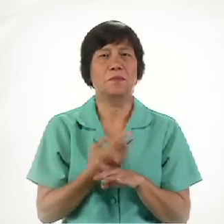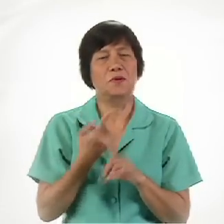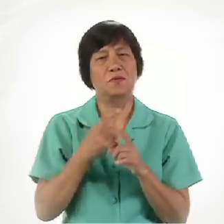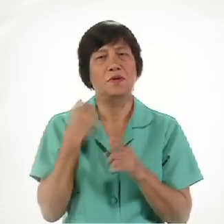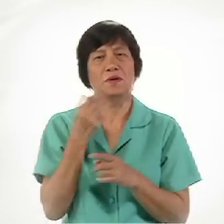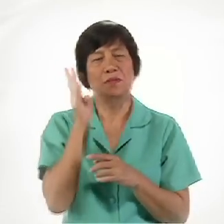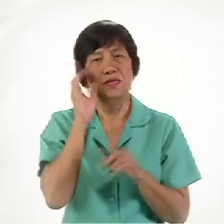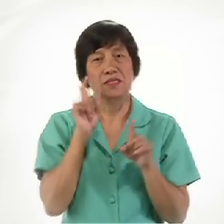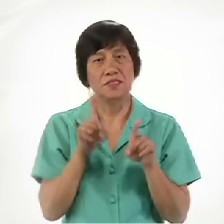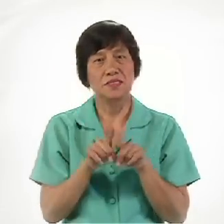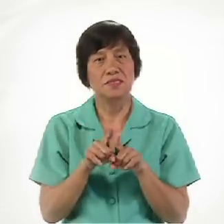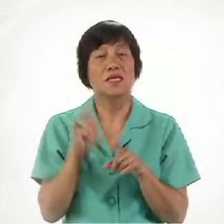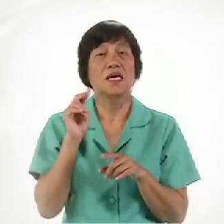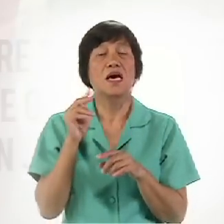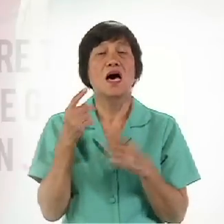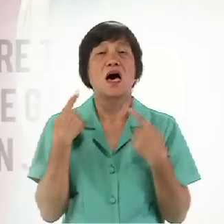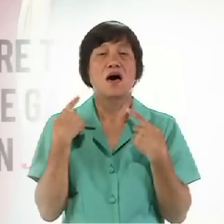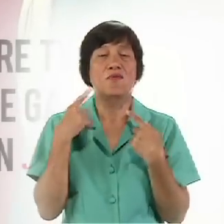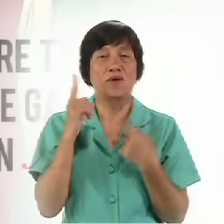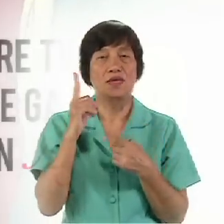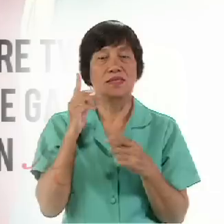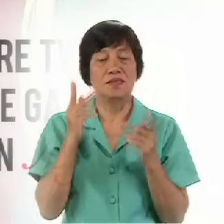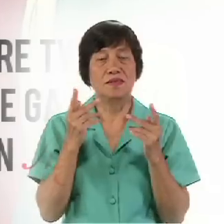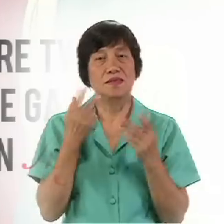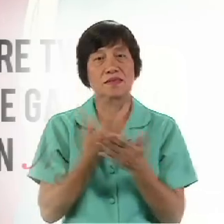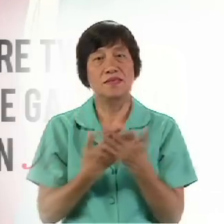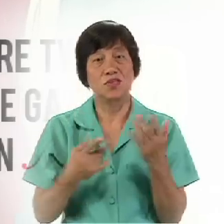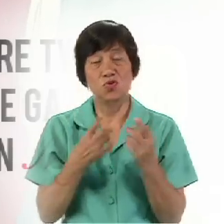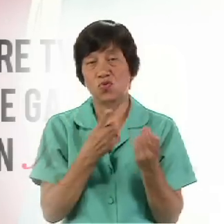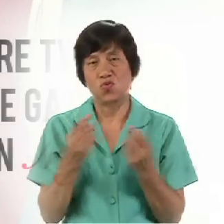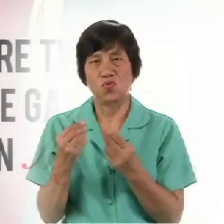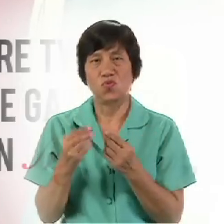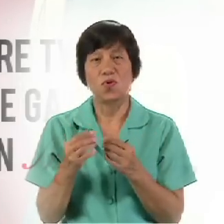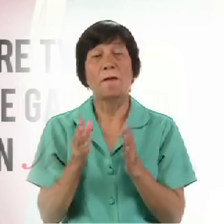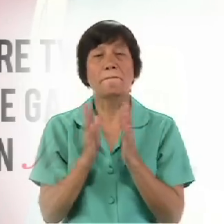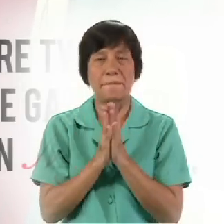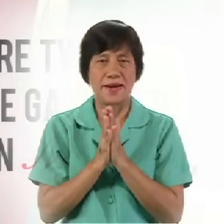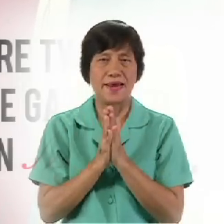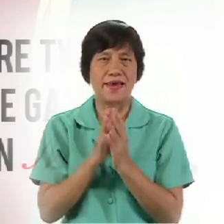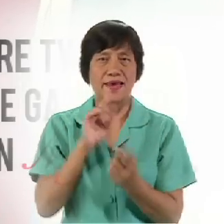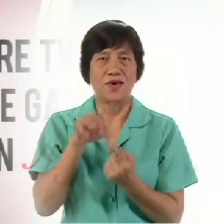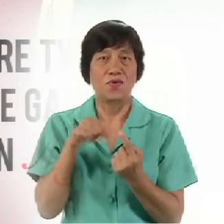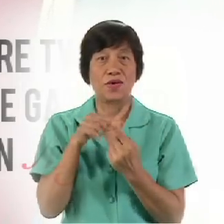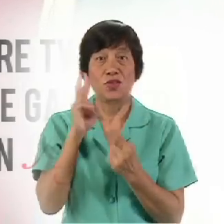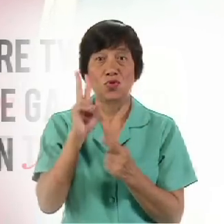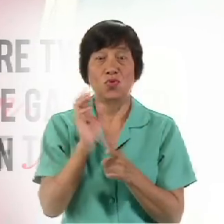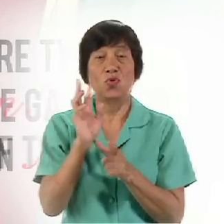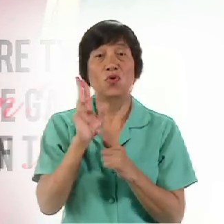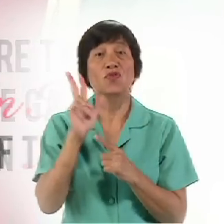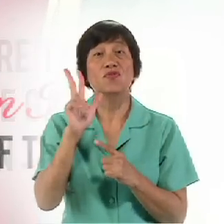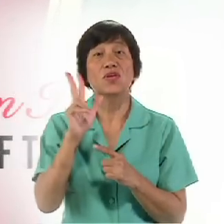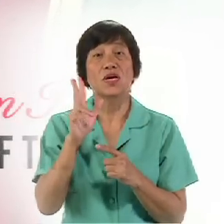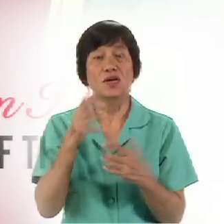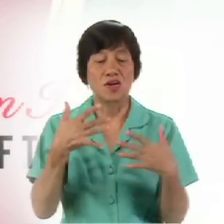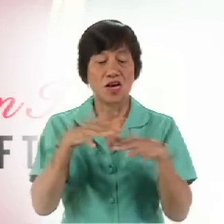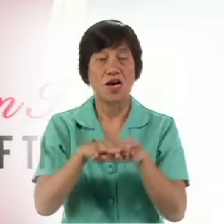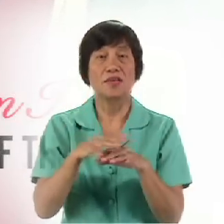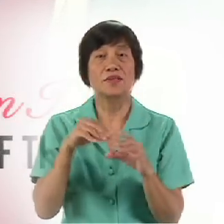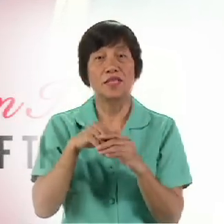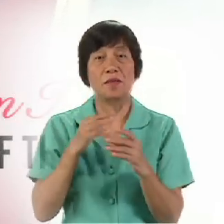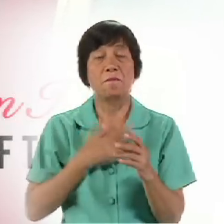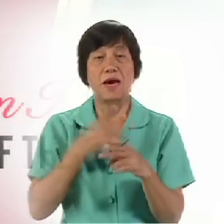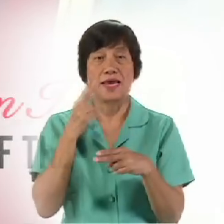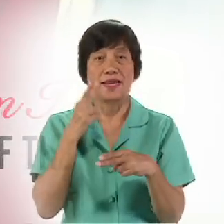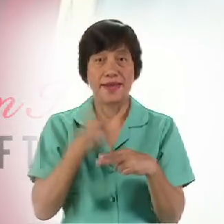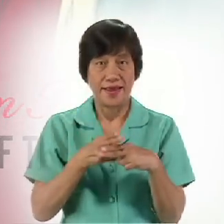Pray Where two Or three Are gathered In my name I am In